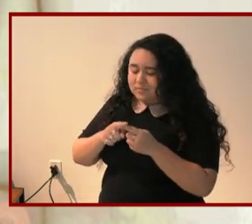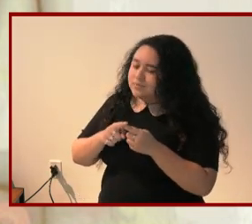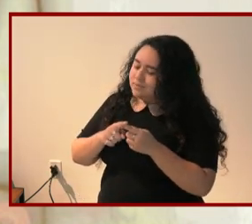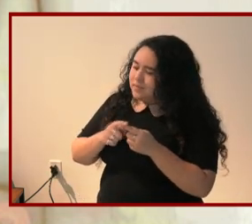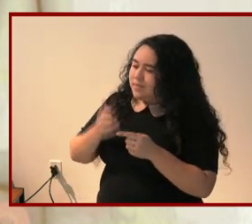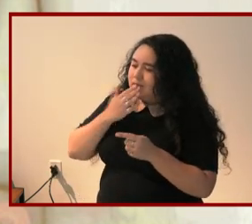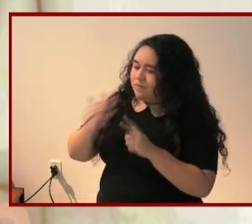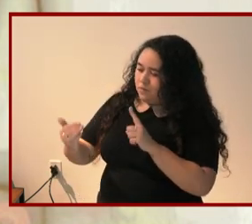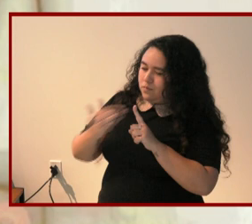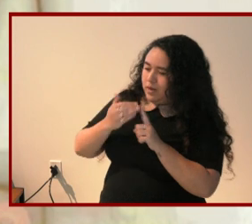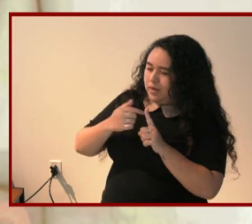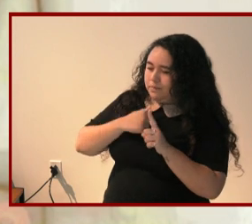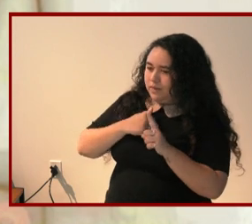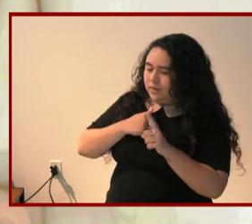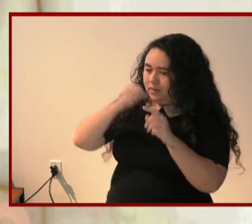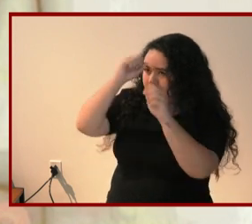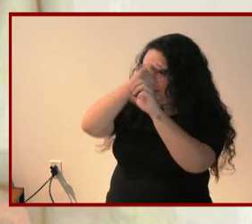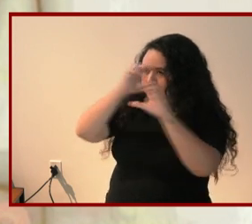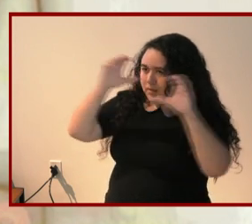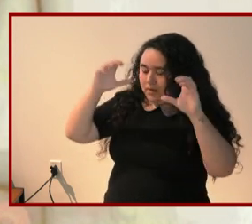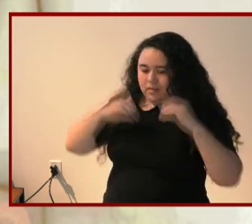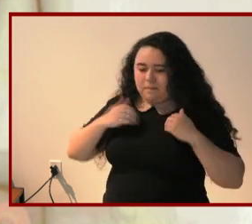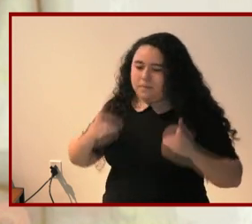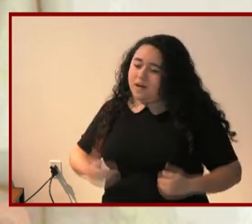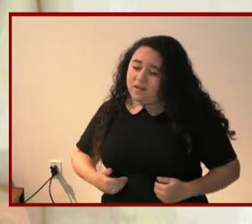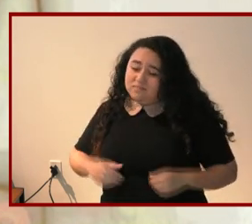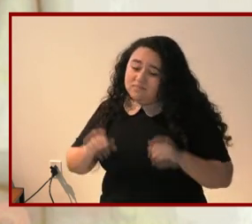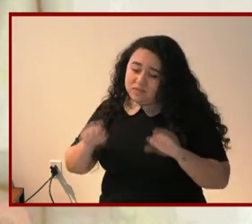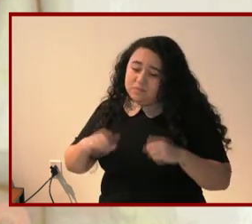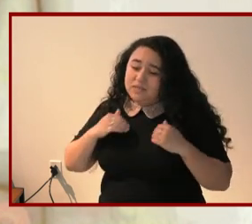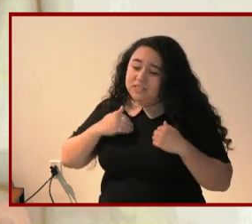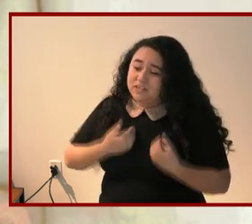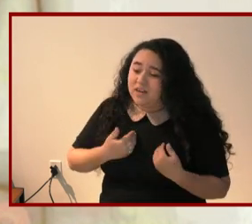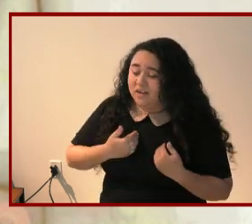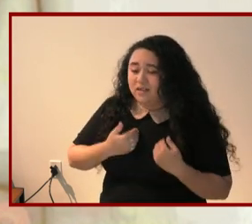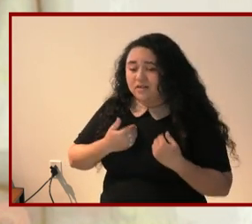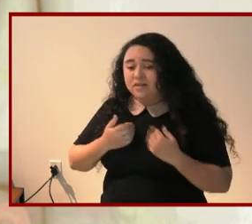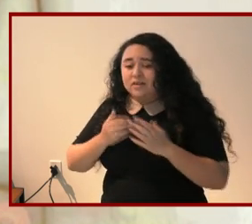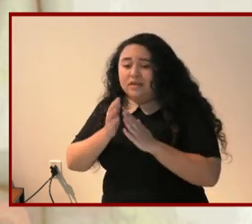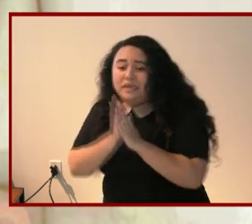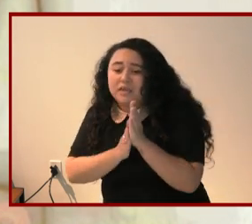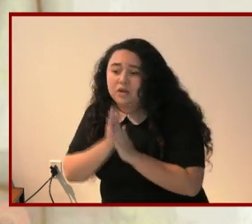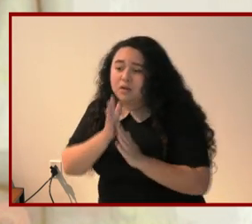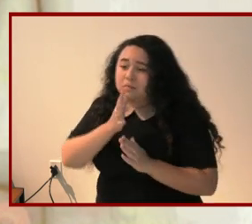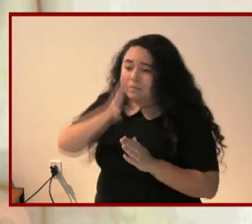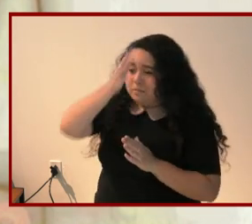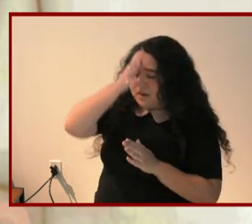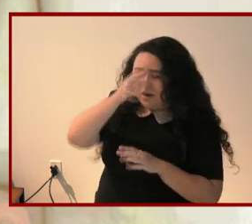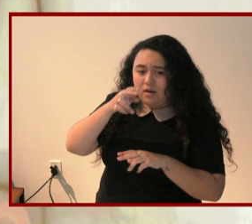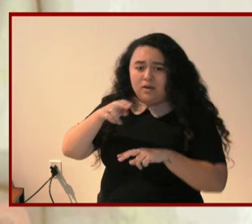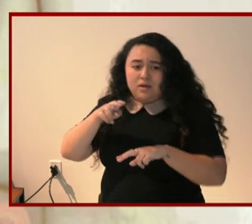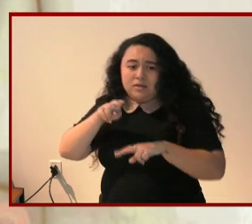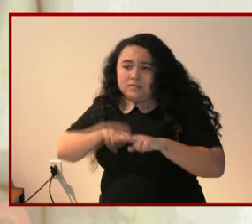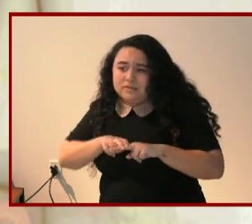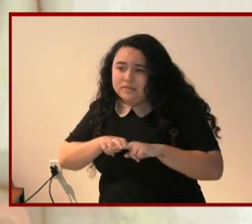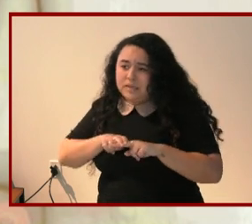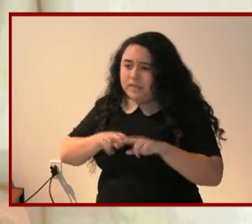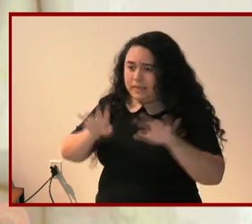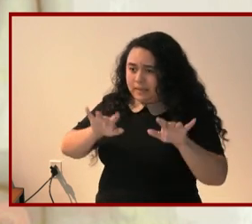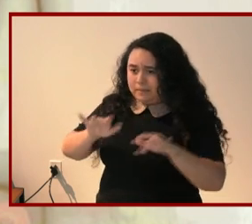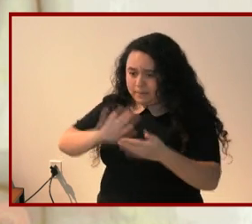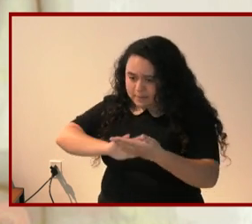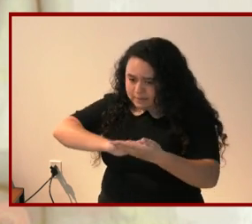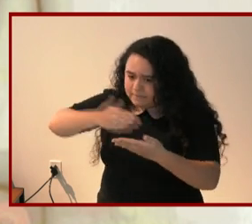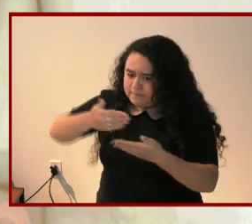in my imagination often manifests as a very tired, very eager parent sitting at their computer trying to change the world through their